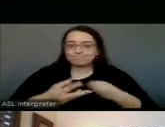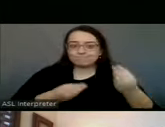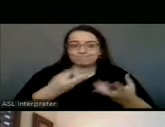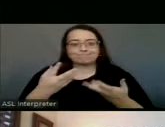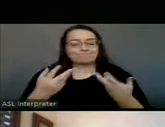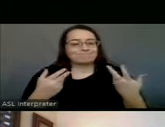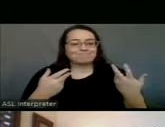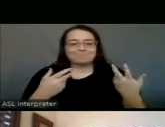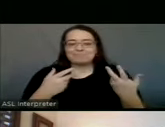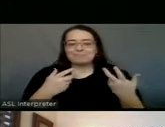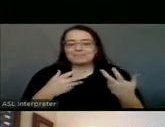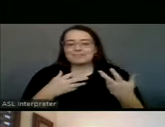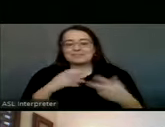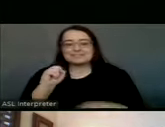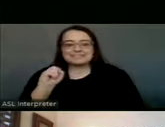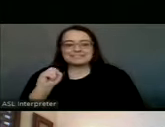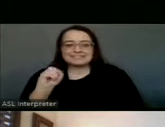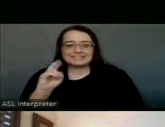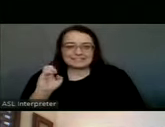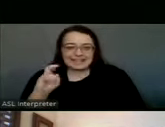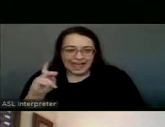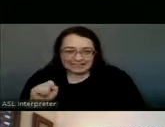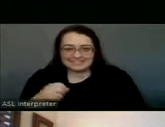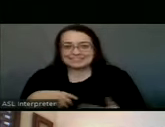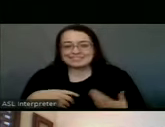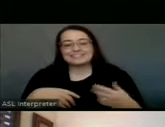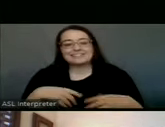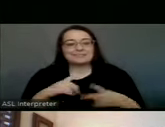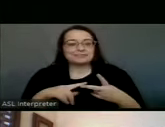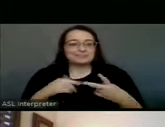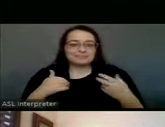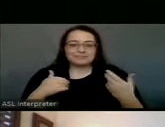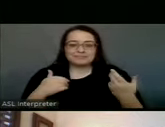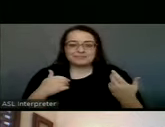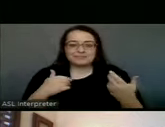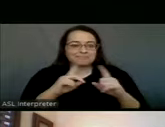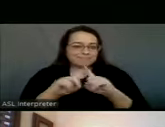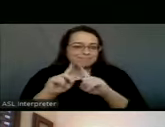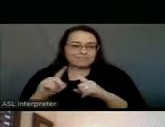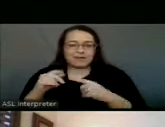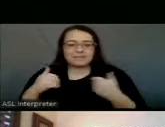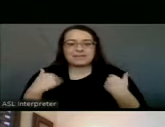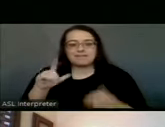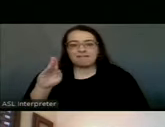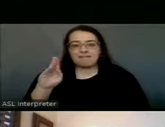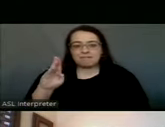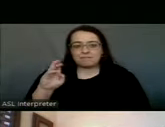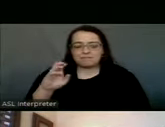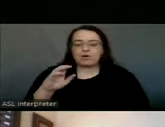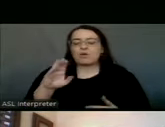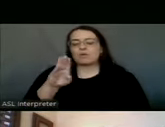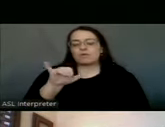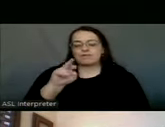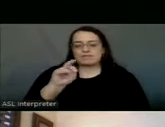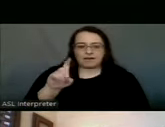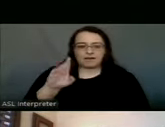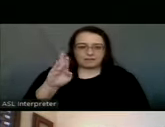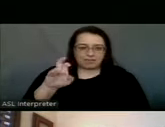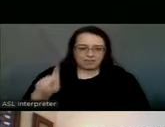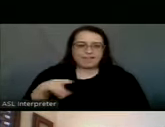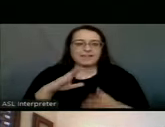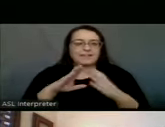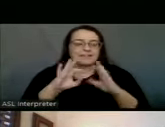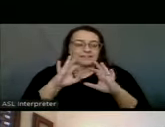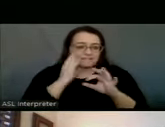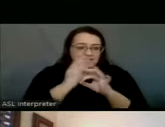gratitude, snack pack for snack pack, young bloods, the big Texan faith builder Sunday school class at Hillside